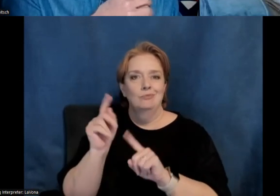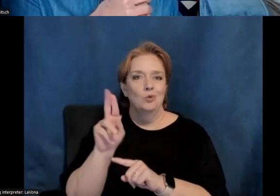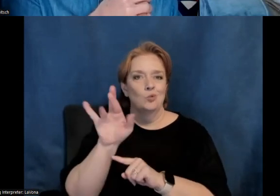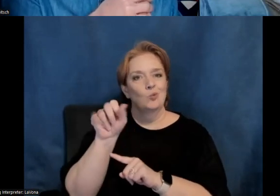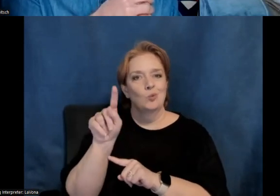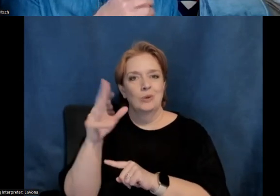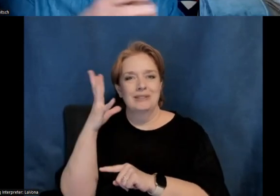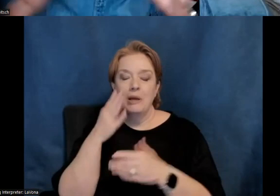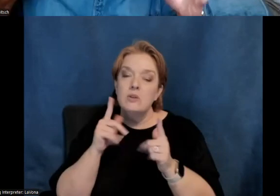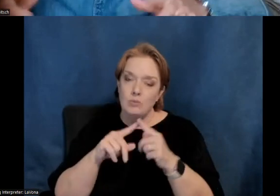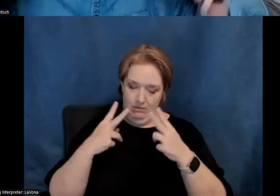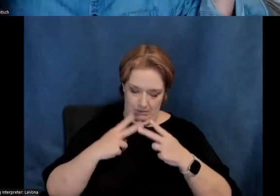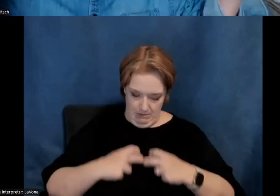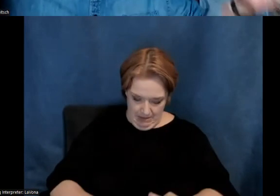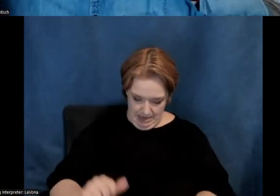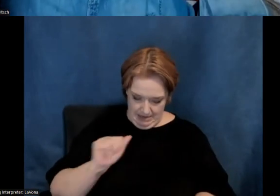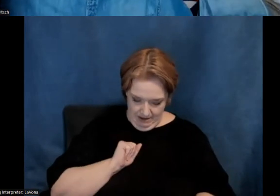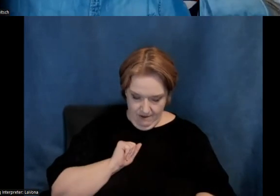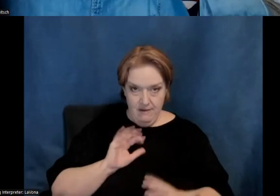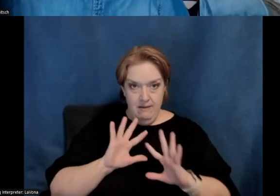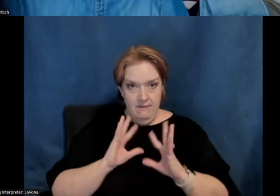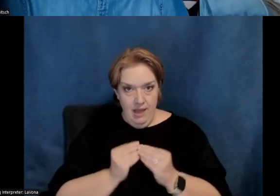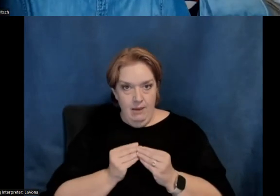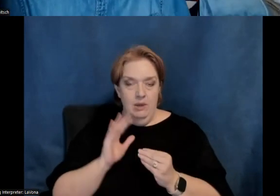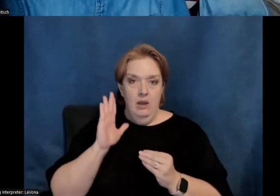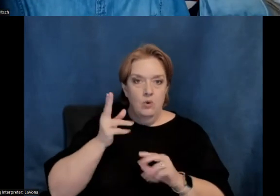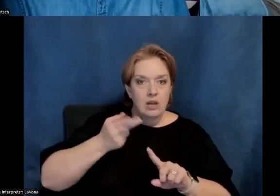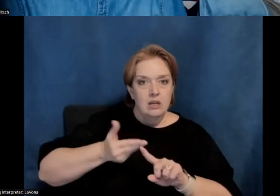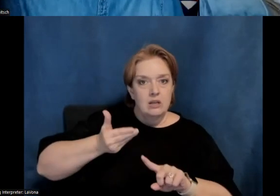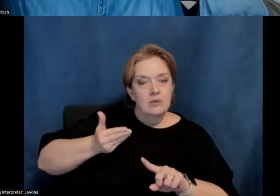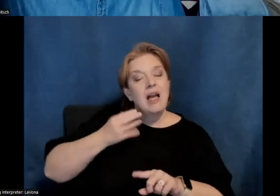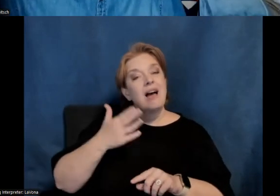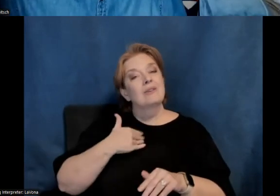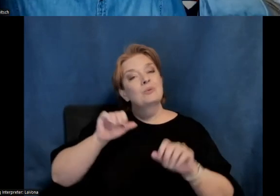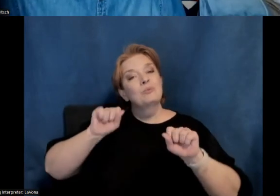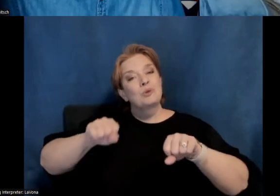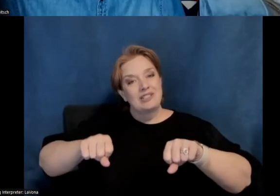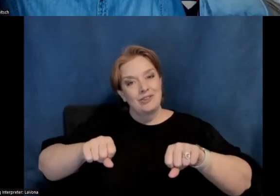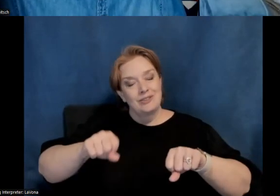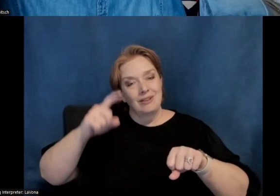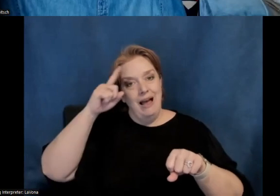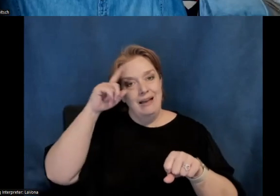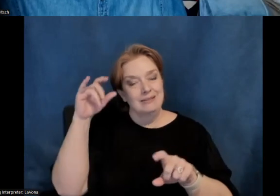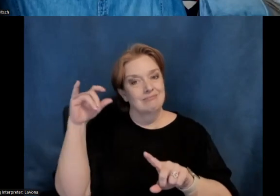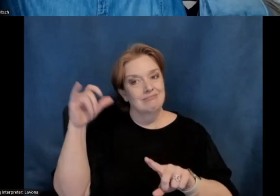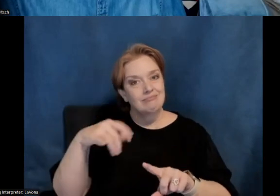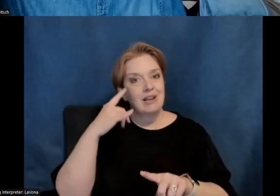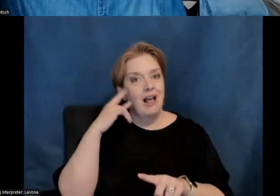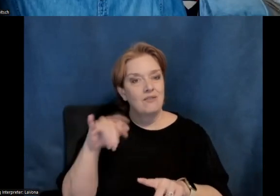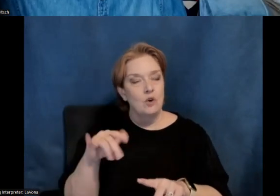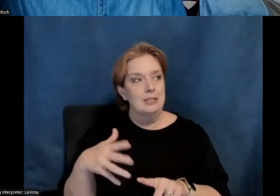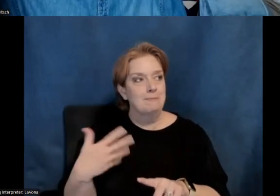about yourself and your family and your roots and your, uh, you know, and your potential, which I think, uh, uh, you know, California, um,